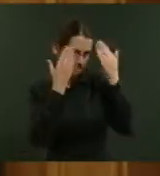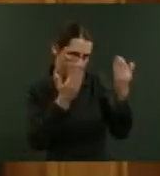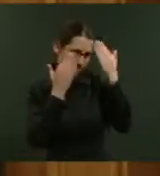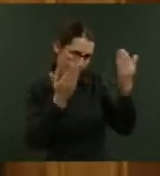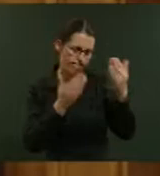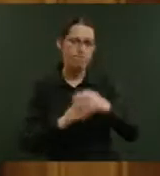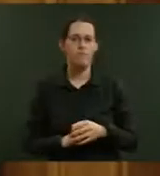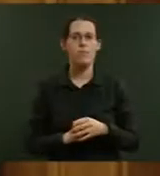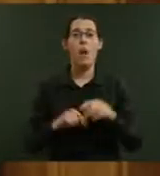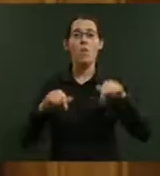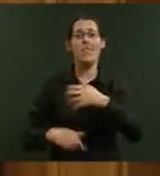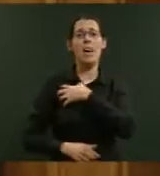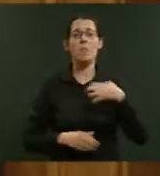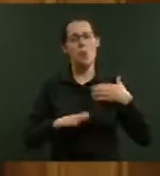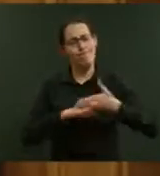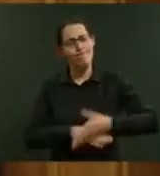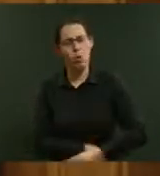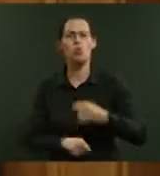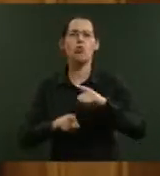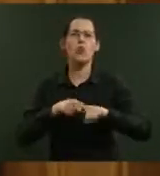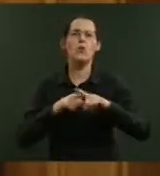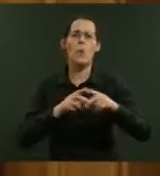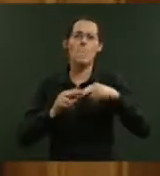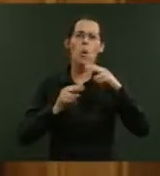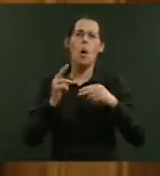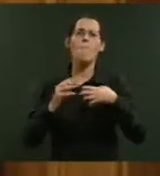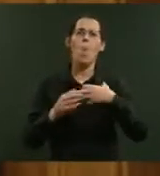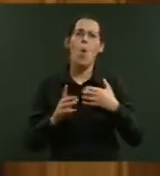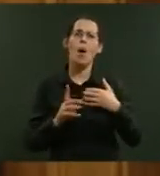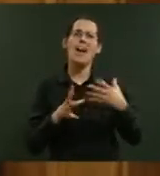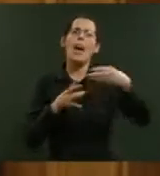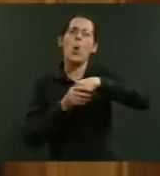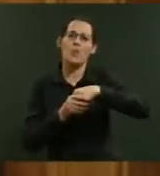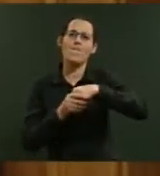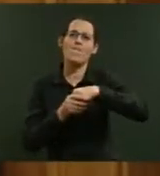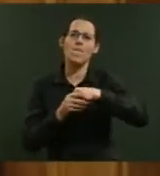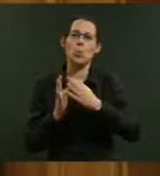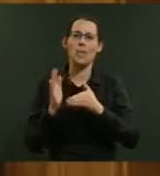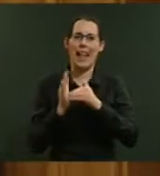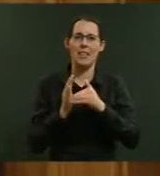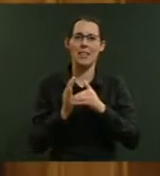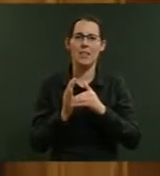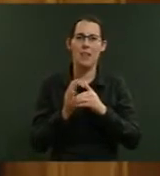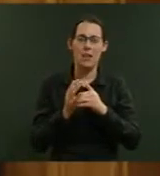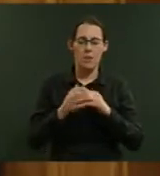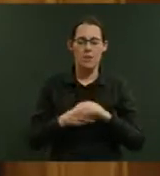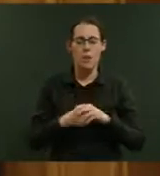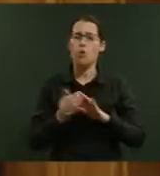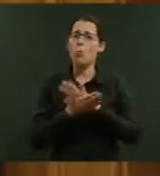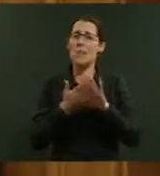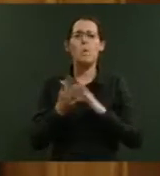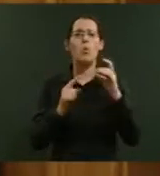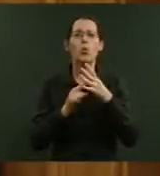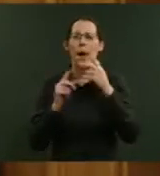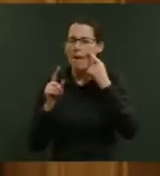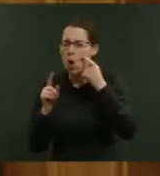working to build a more inclusive New Zealand and by doing that it's important to look at all the areas where there can be